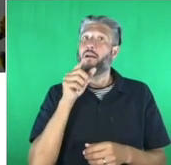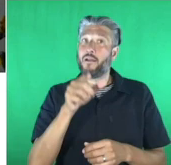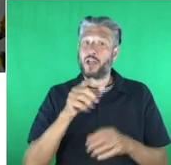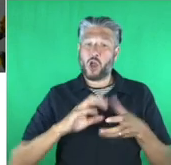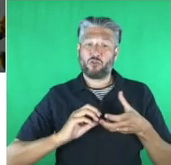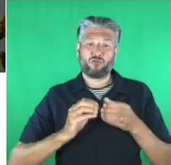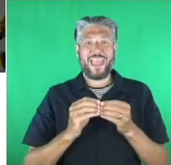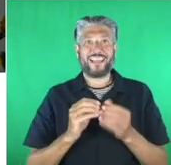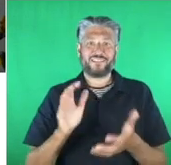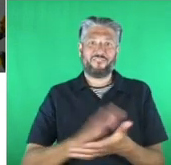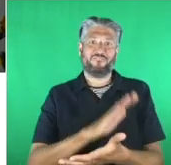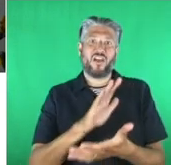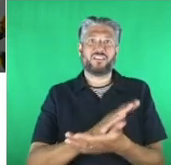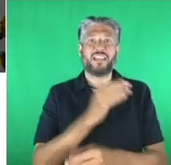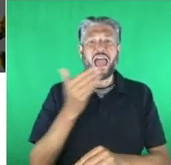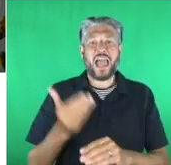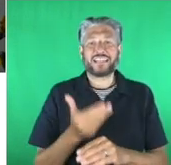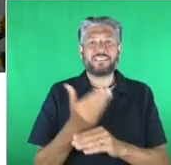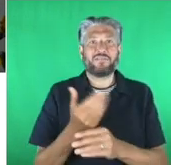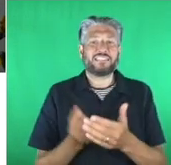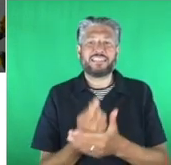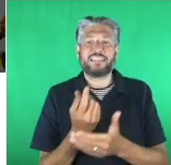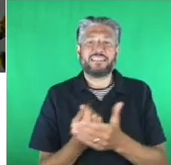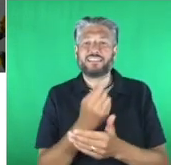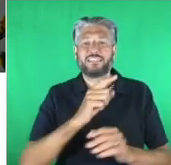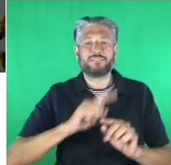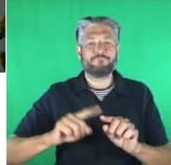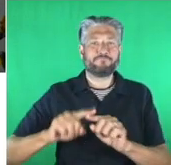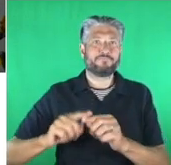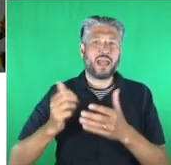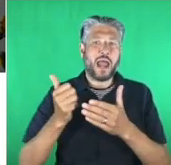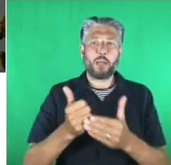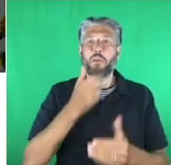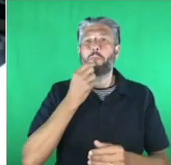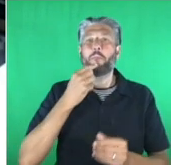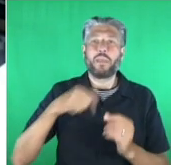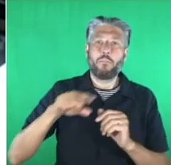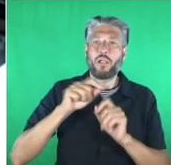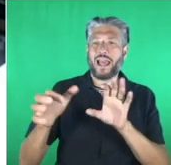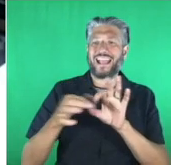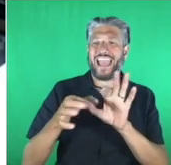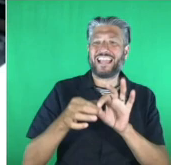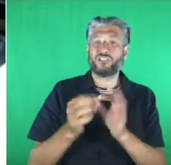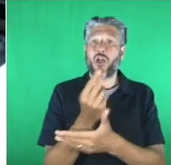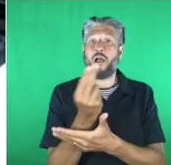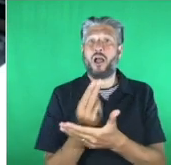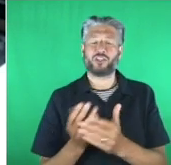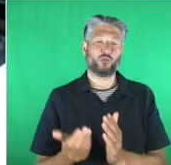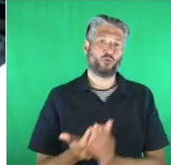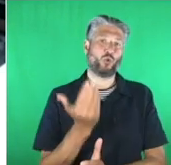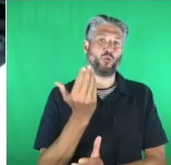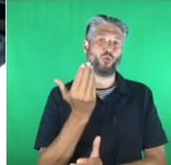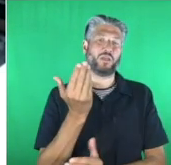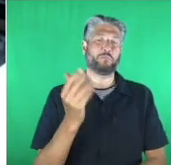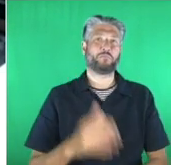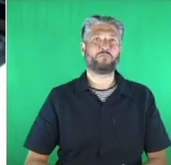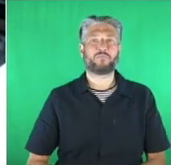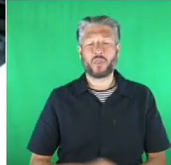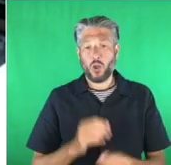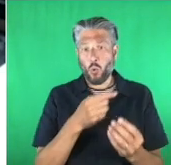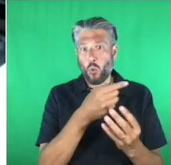but also a way to keep people engaged with new pieces of art all are very worthy finalists